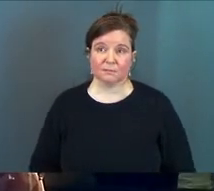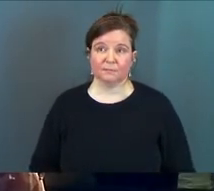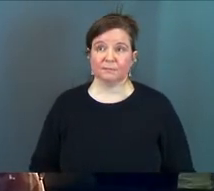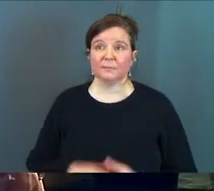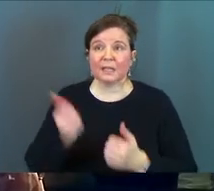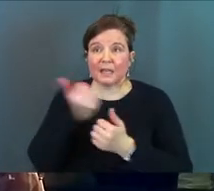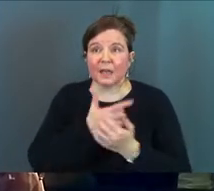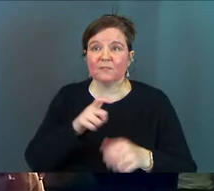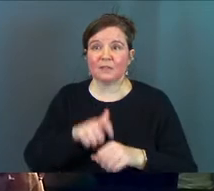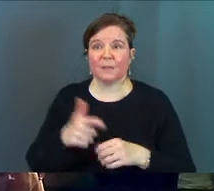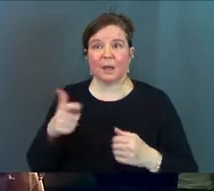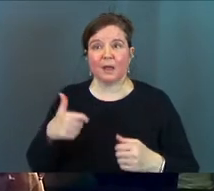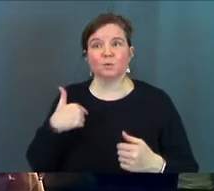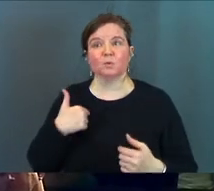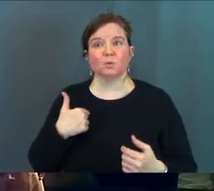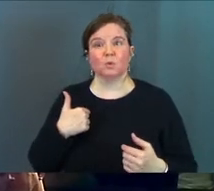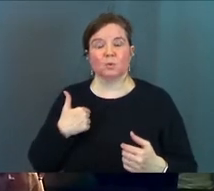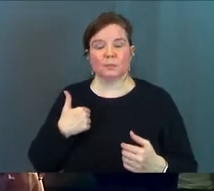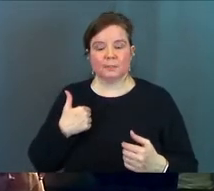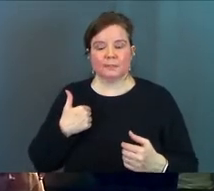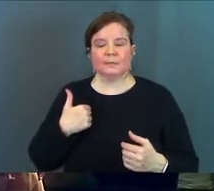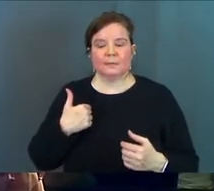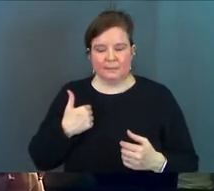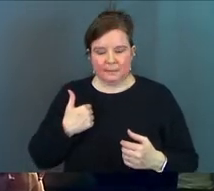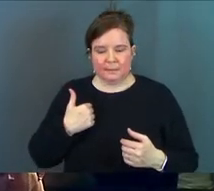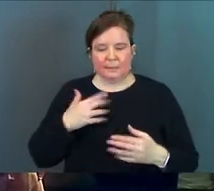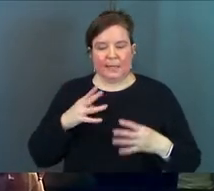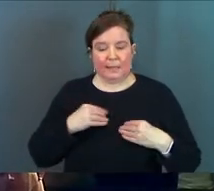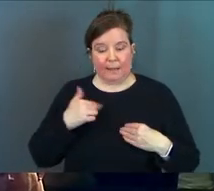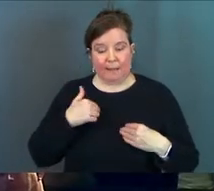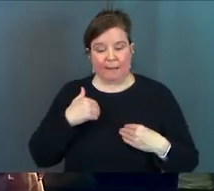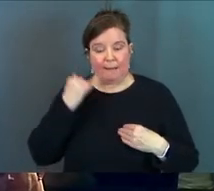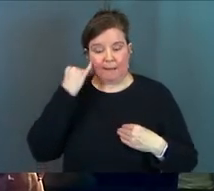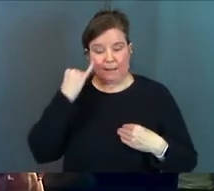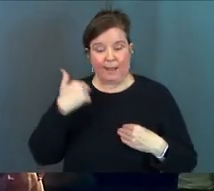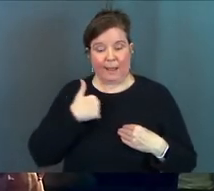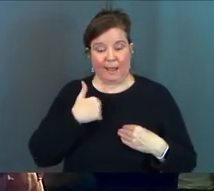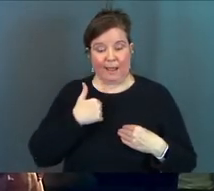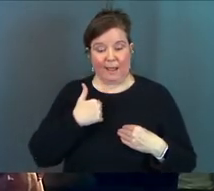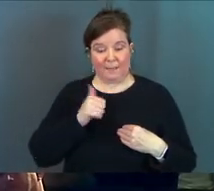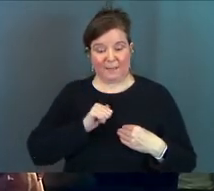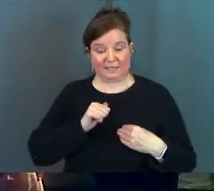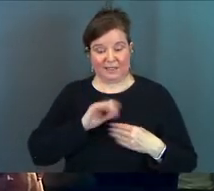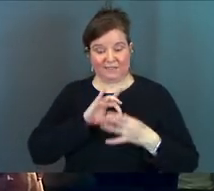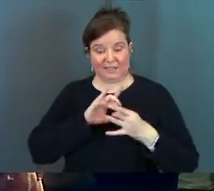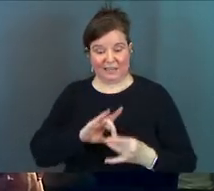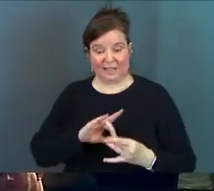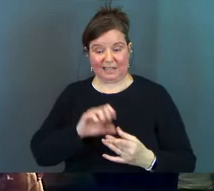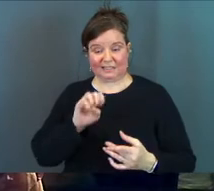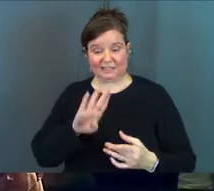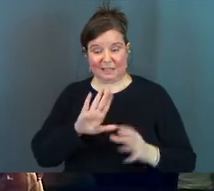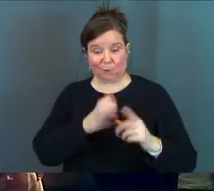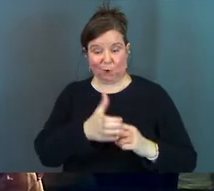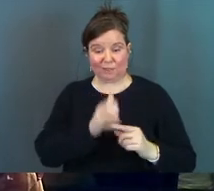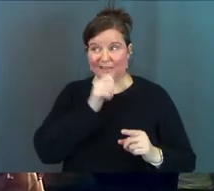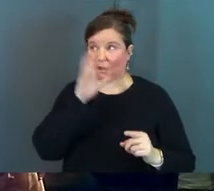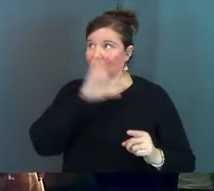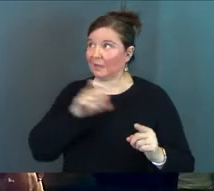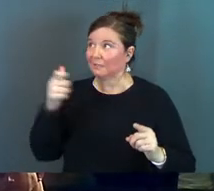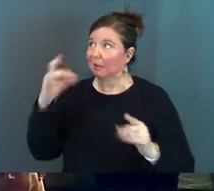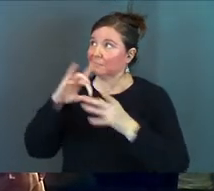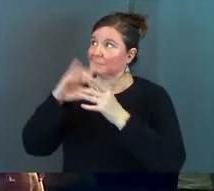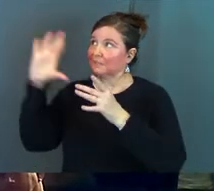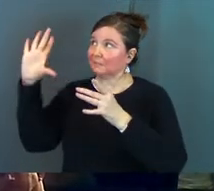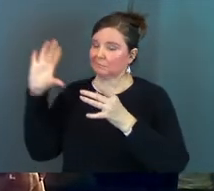and every time I had to embrace the idea that I had connected myself to a Christian subculture not to Christ himself